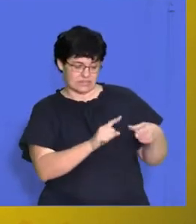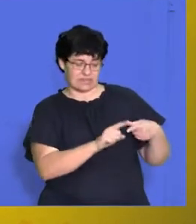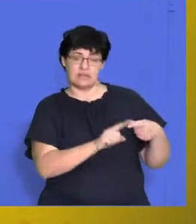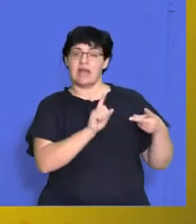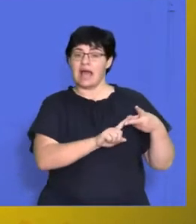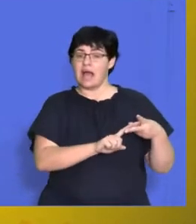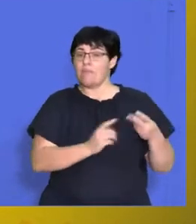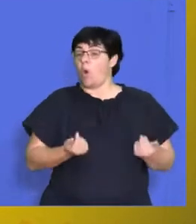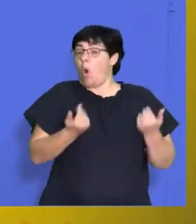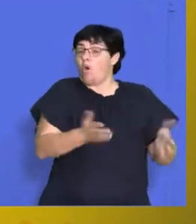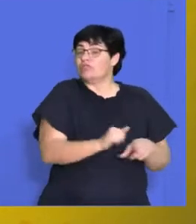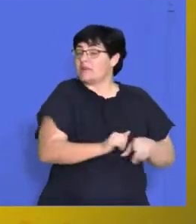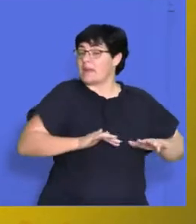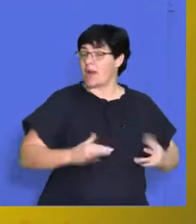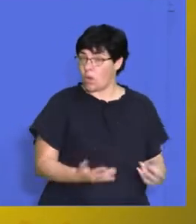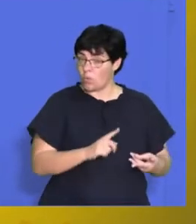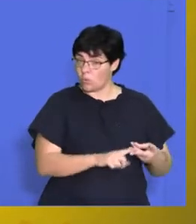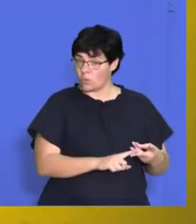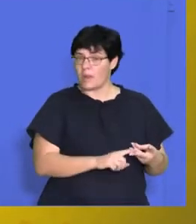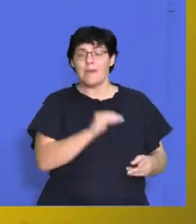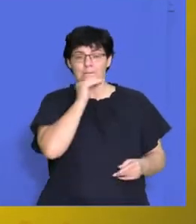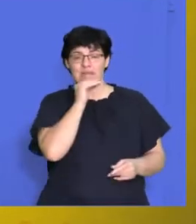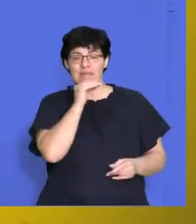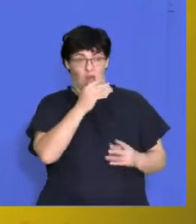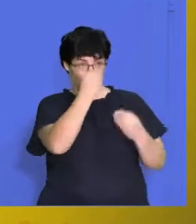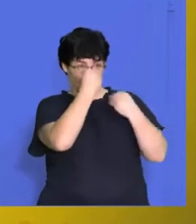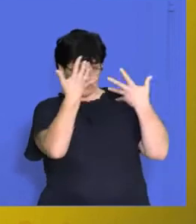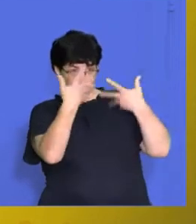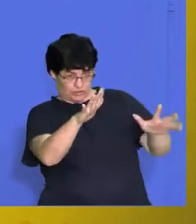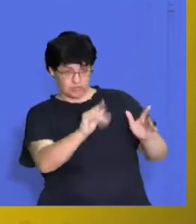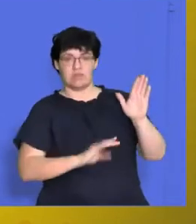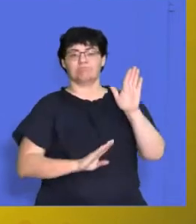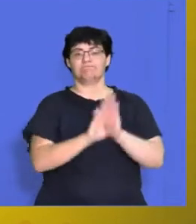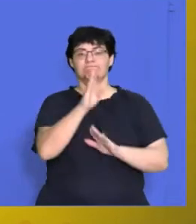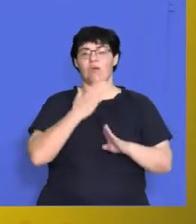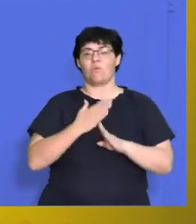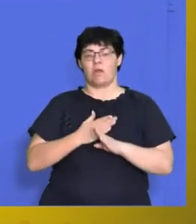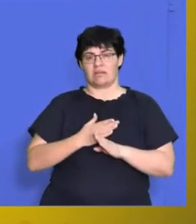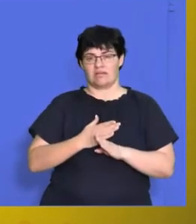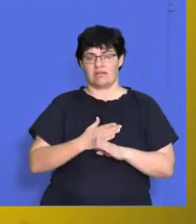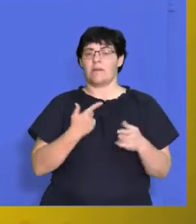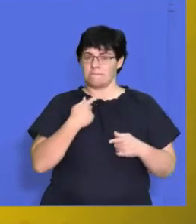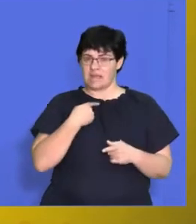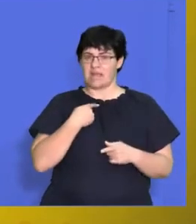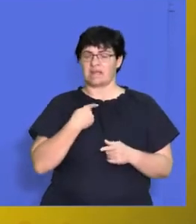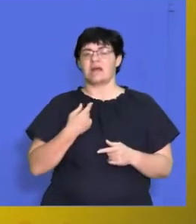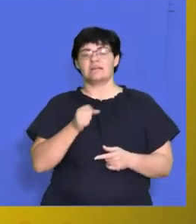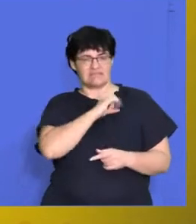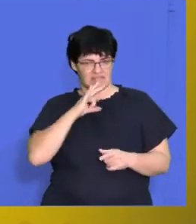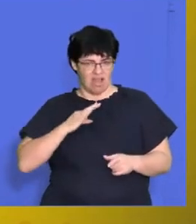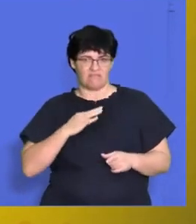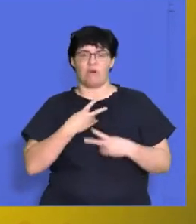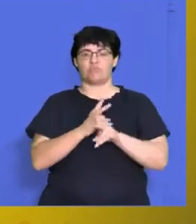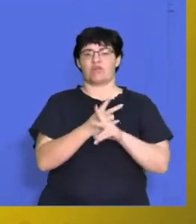we offer them that training, which is going to make the employees a lot more efficient in the workplace? More efficient employees means more